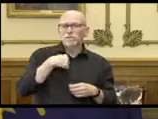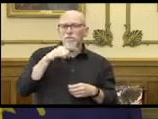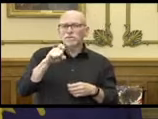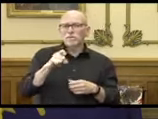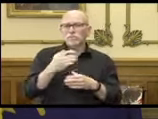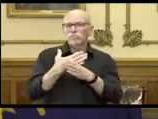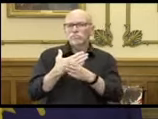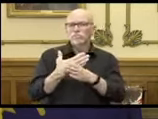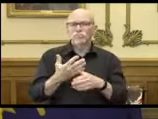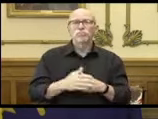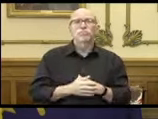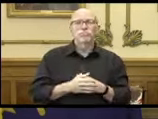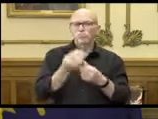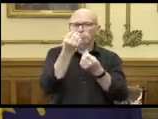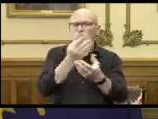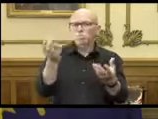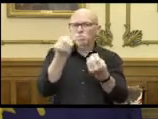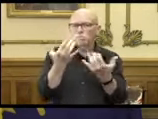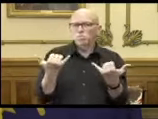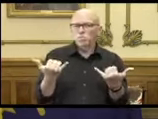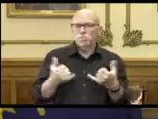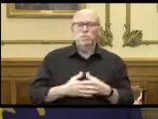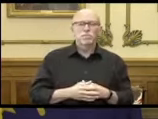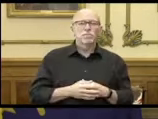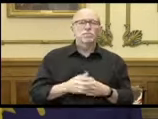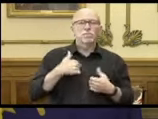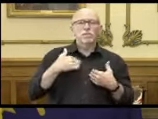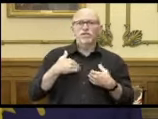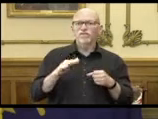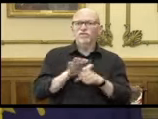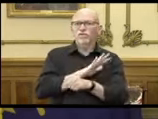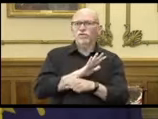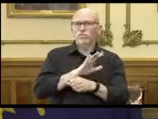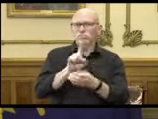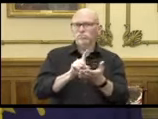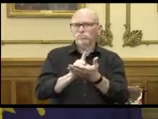today. And we've got a full program.